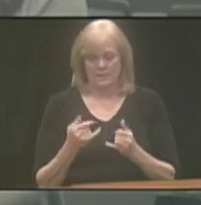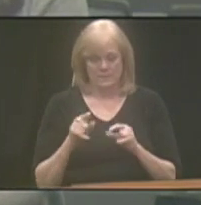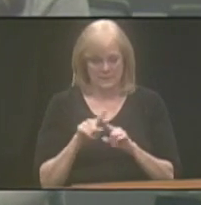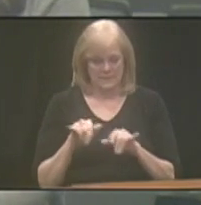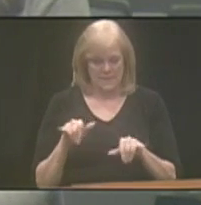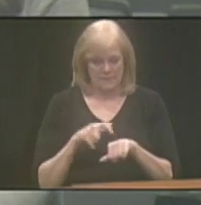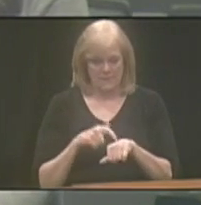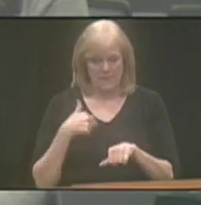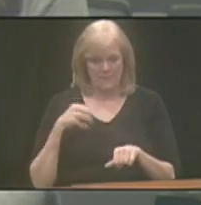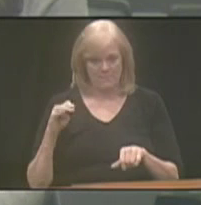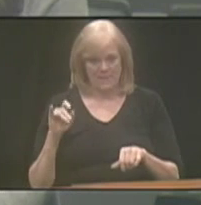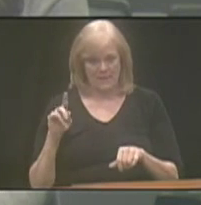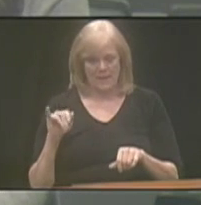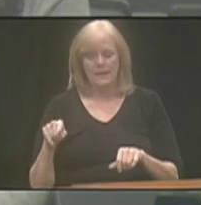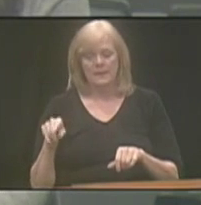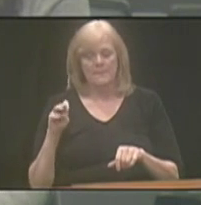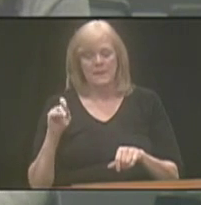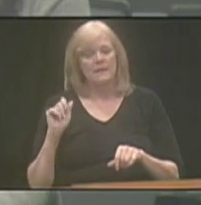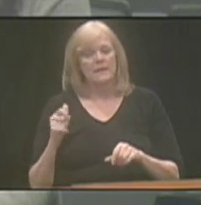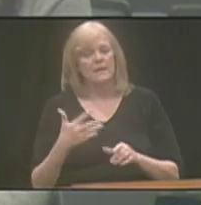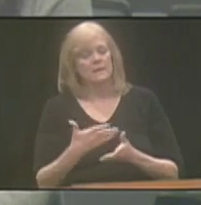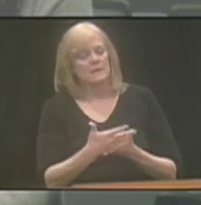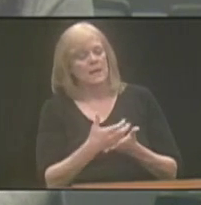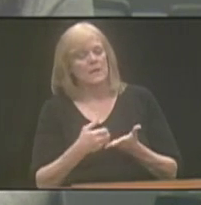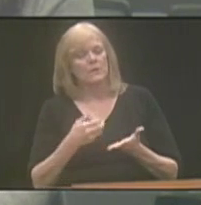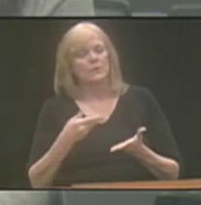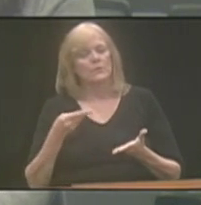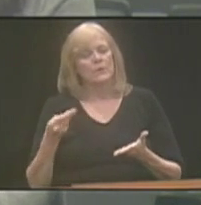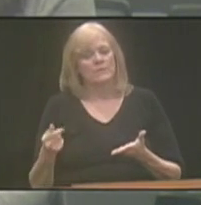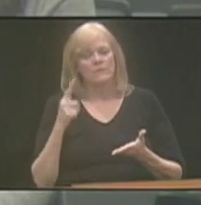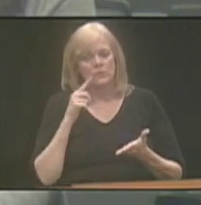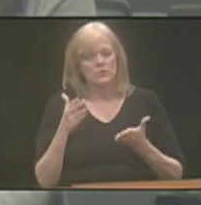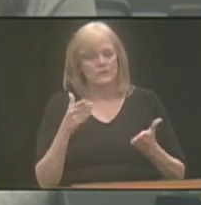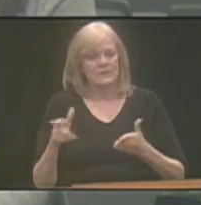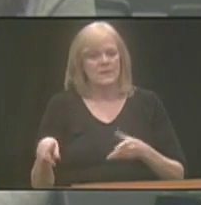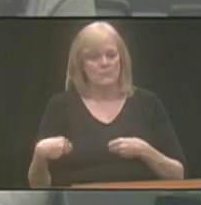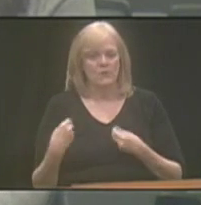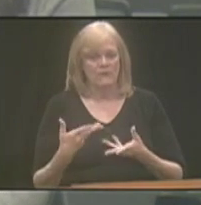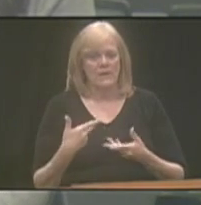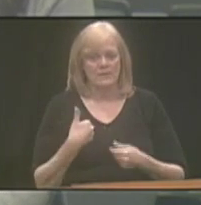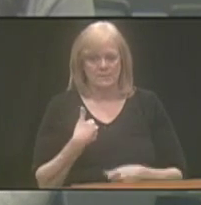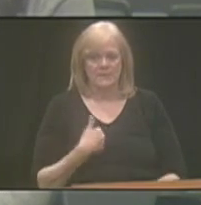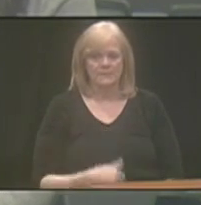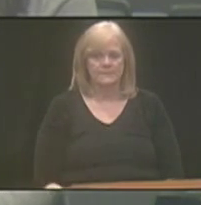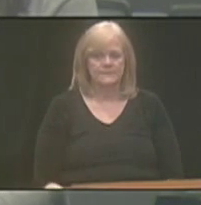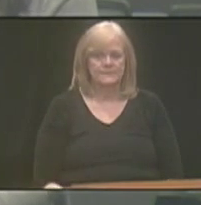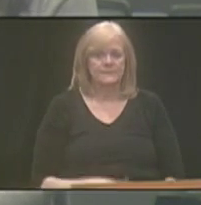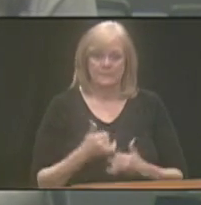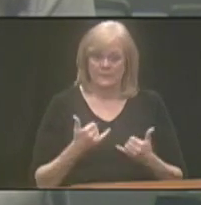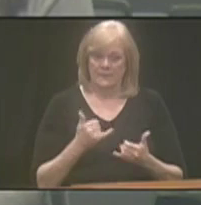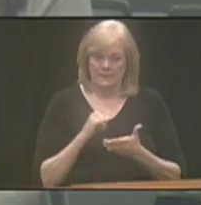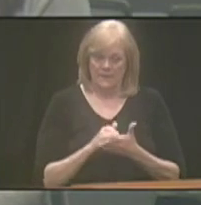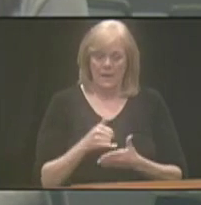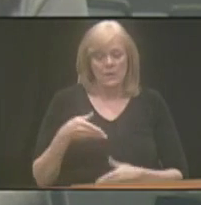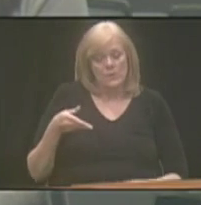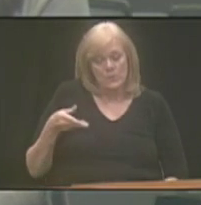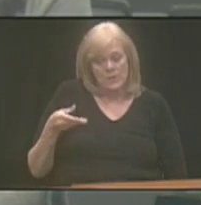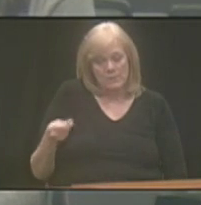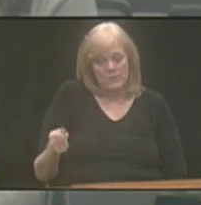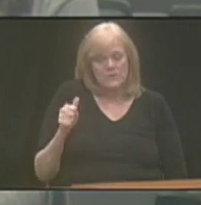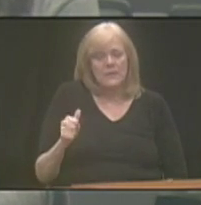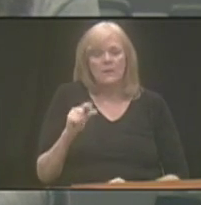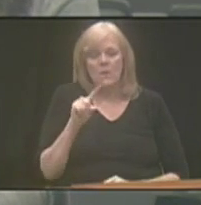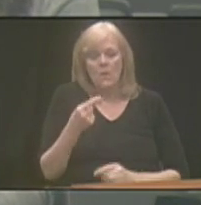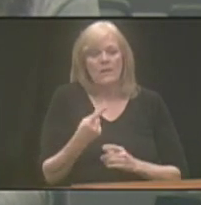received Medicaid that Medicaid could collect reimbursement for the services they provided me. Now that reimbursement can